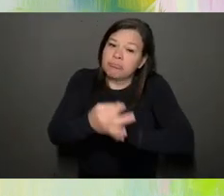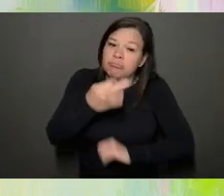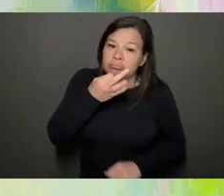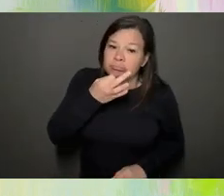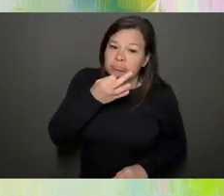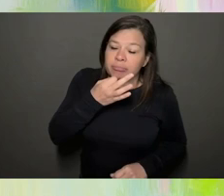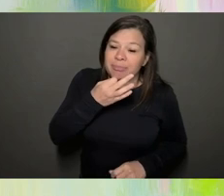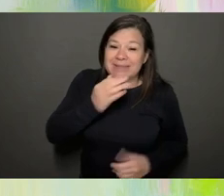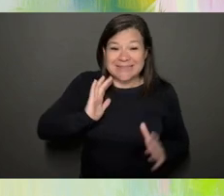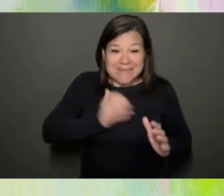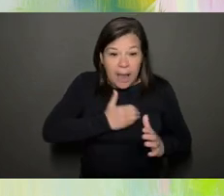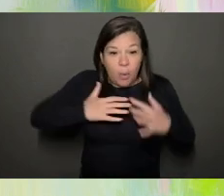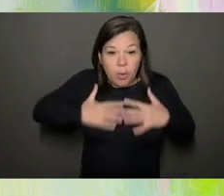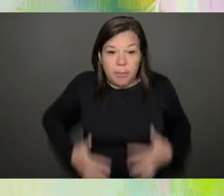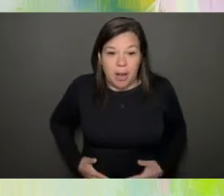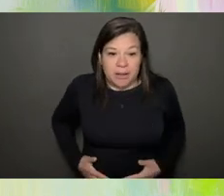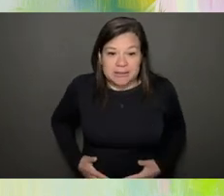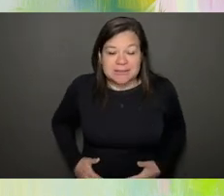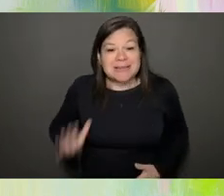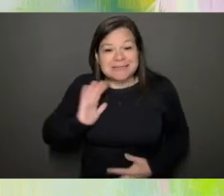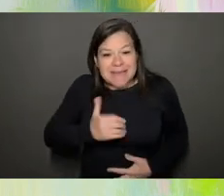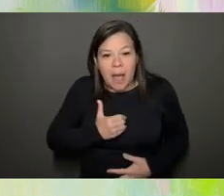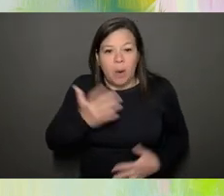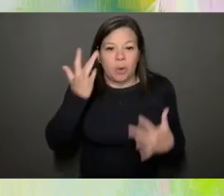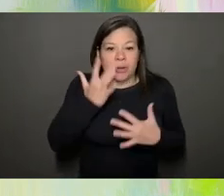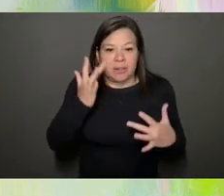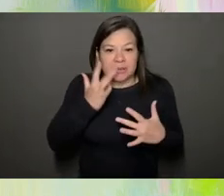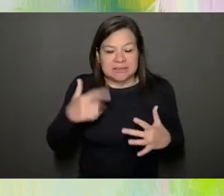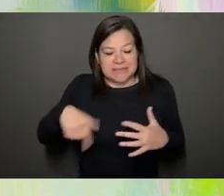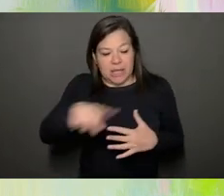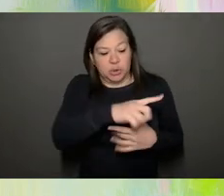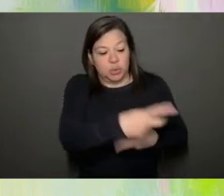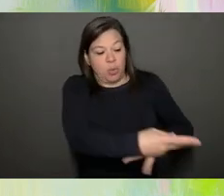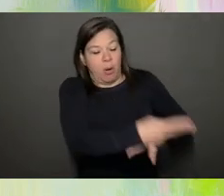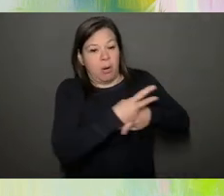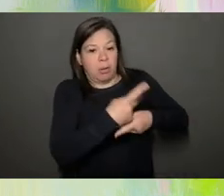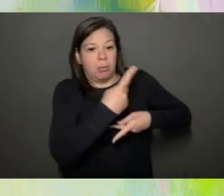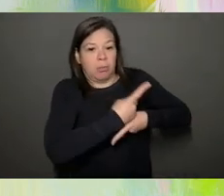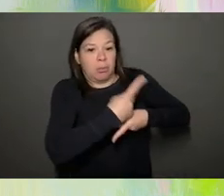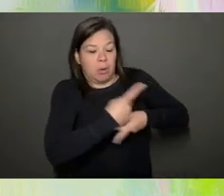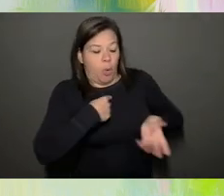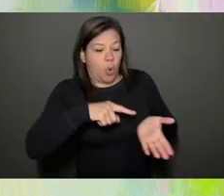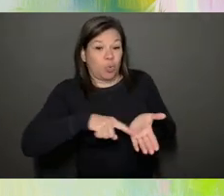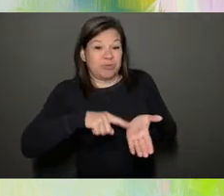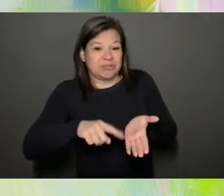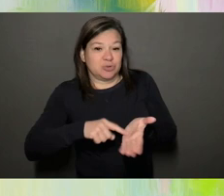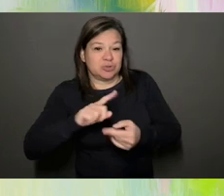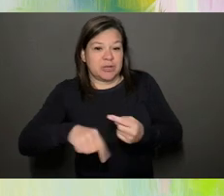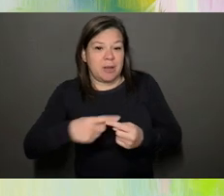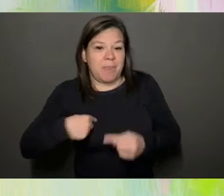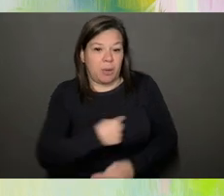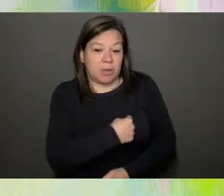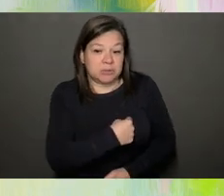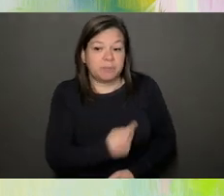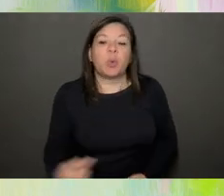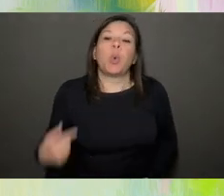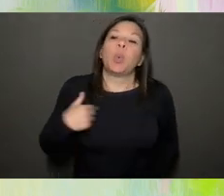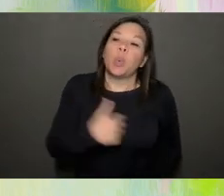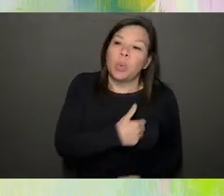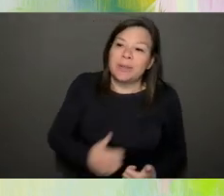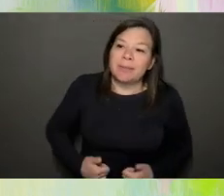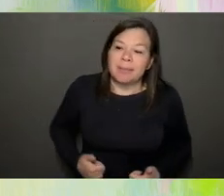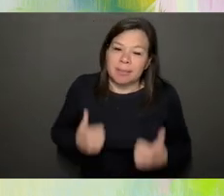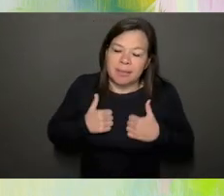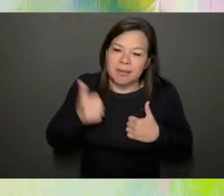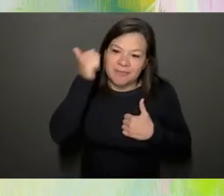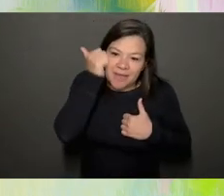bodies and with the illness that you are trying to treat and or research. We are the ones living every day with the illness.